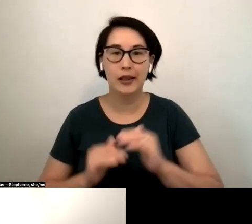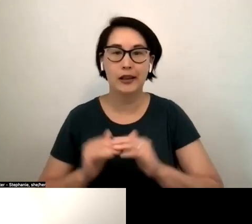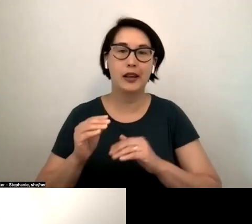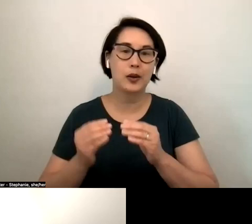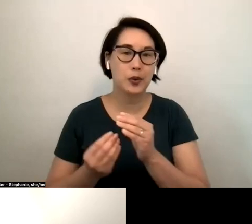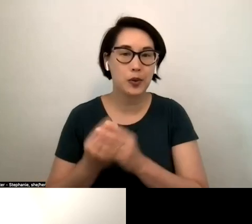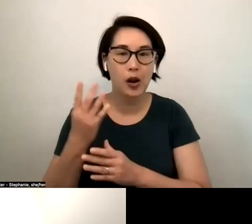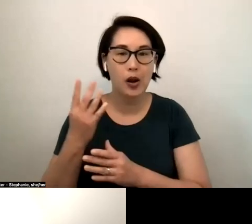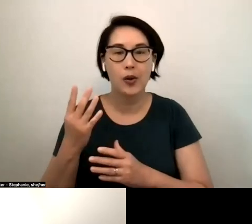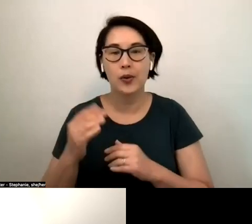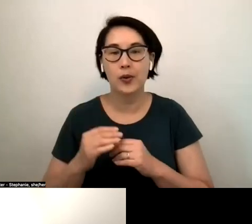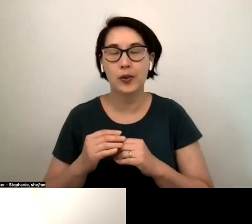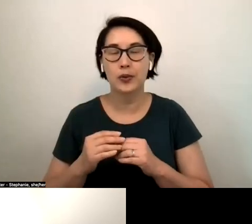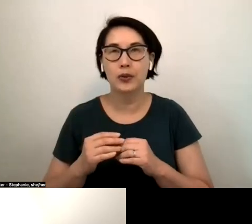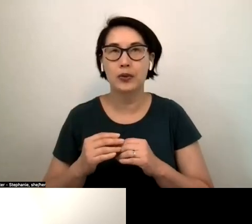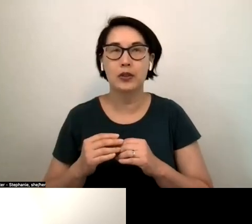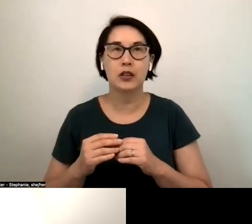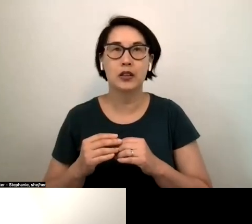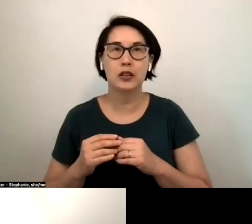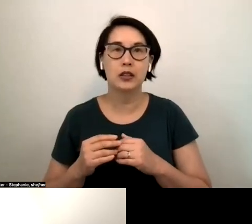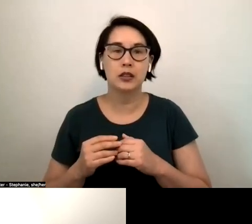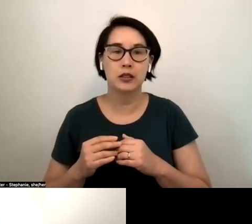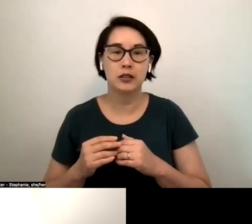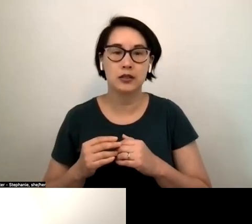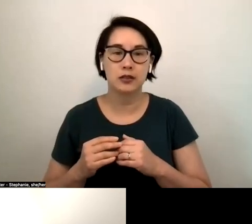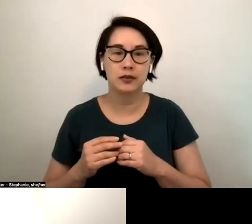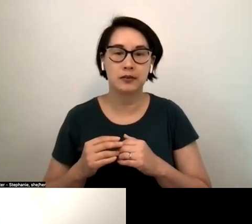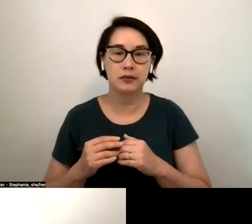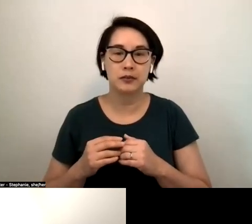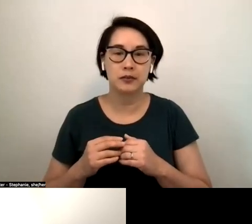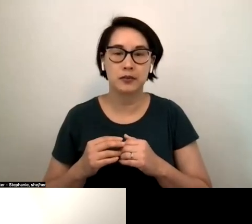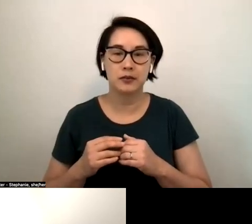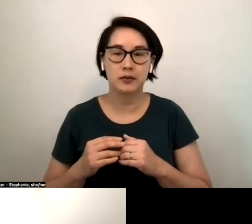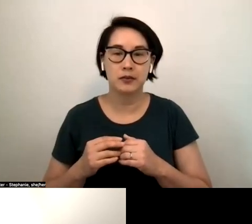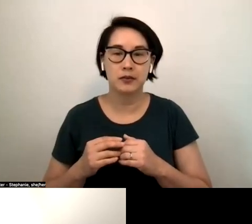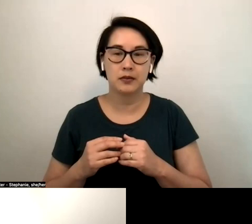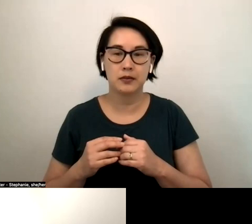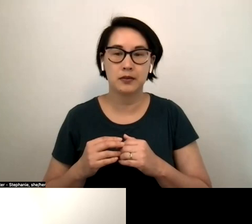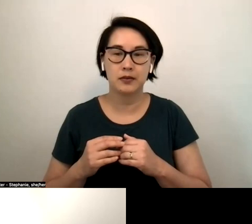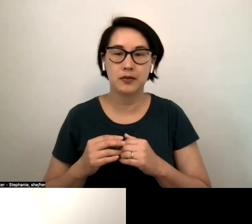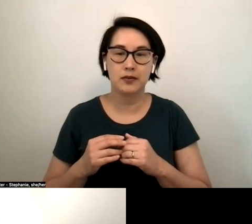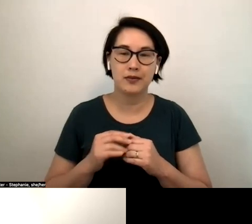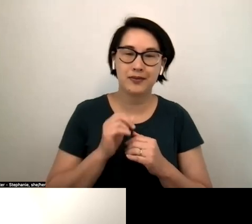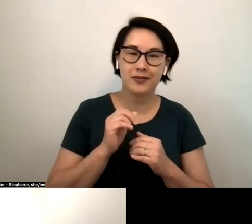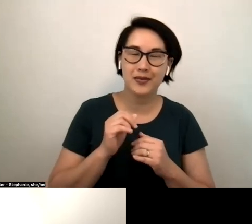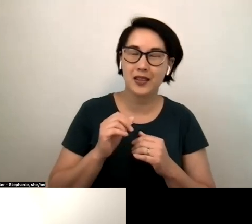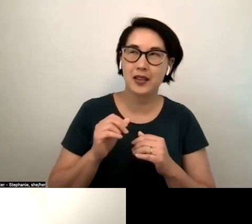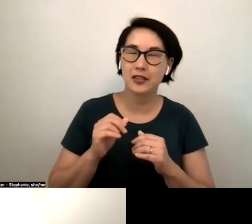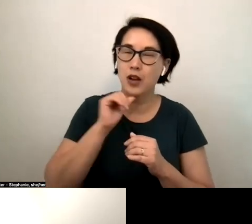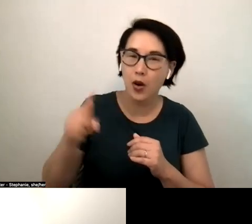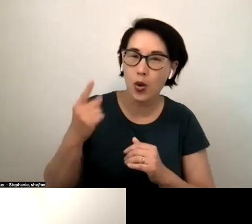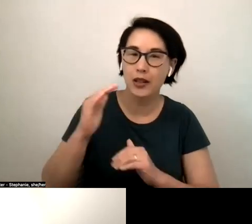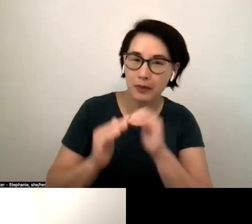only building and building around that this is like also a spiritual um